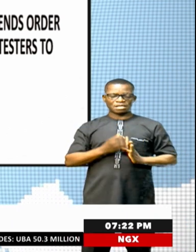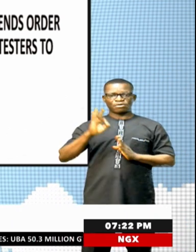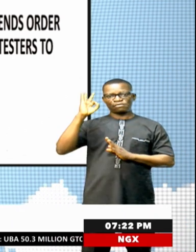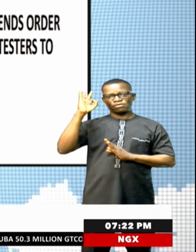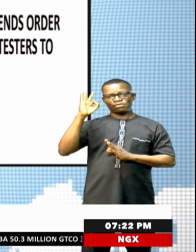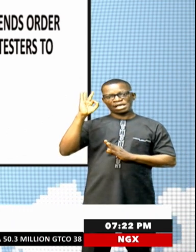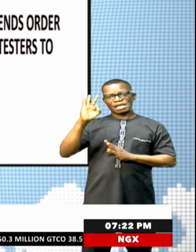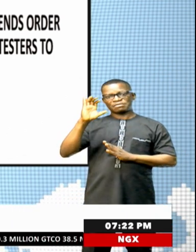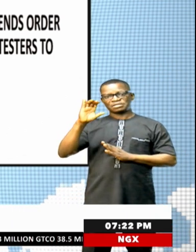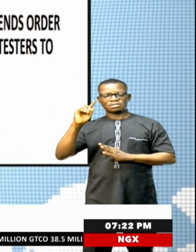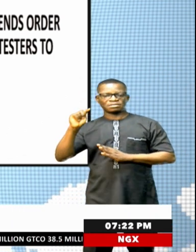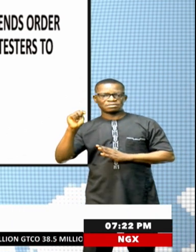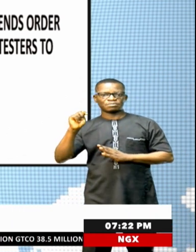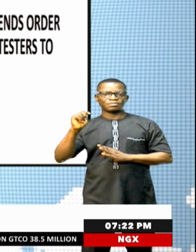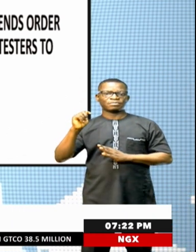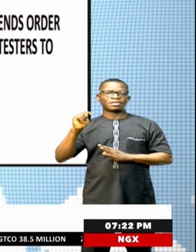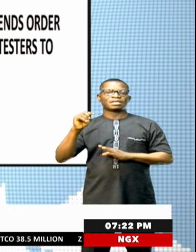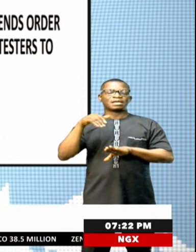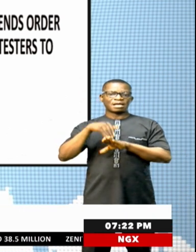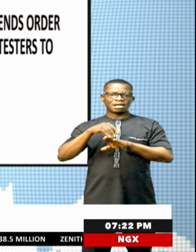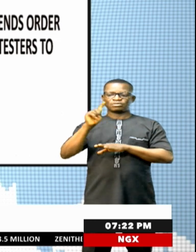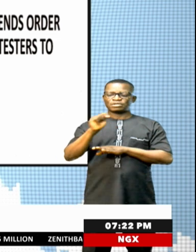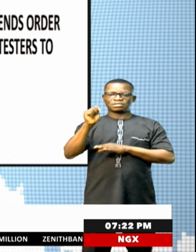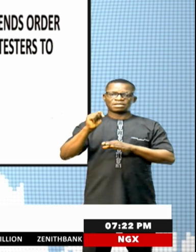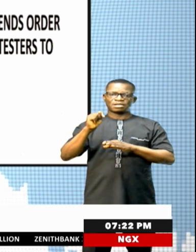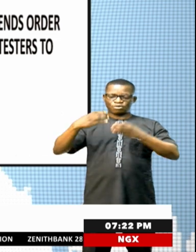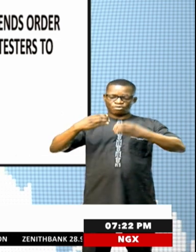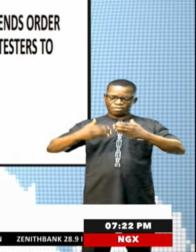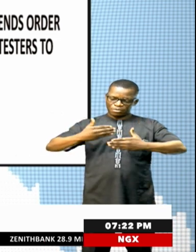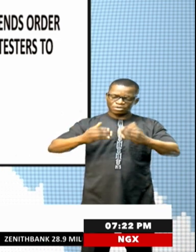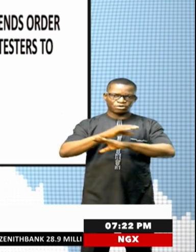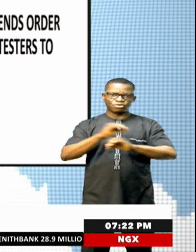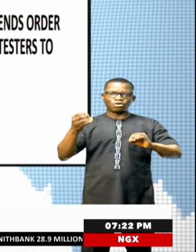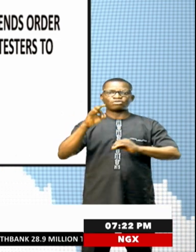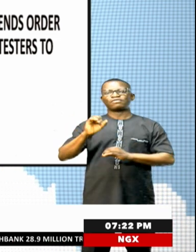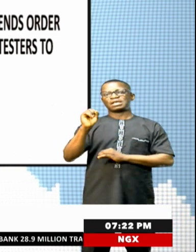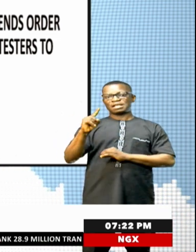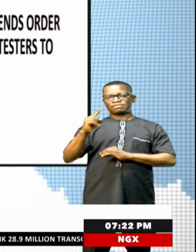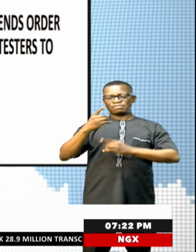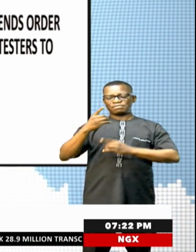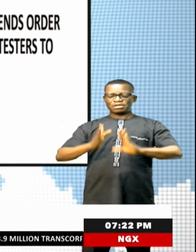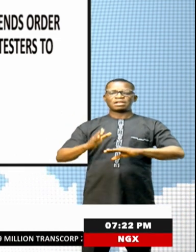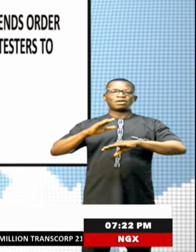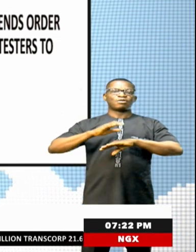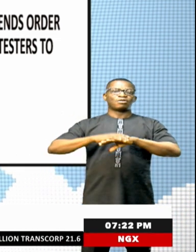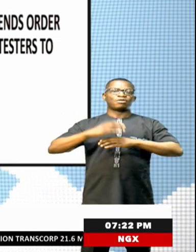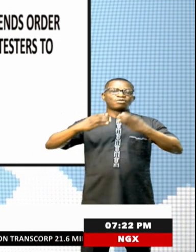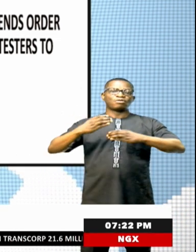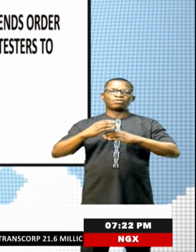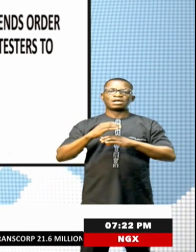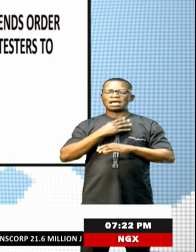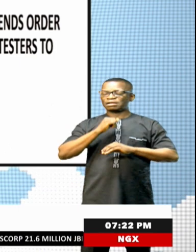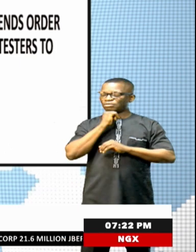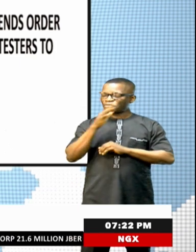Capital Territory, FCT. At the Tuesday's proceedings, none of the 11 defendants was in court and were not represented by